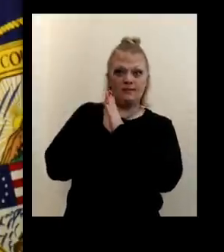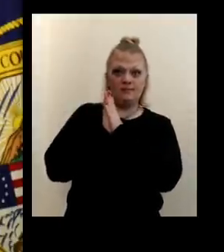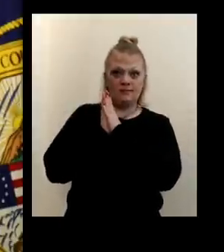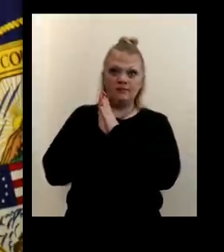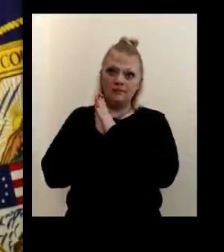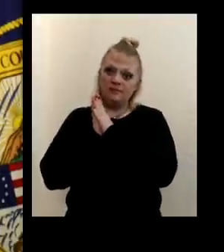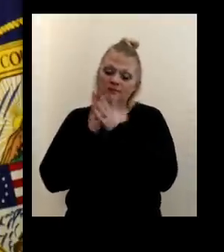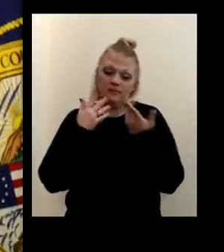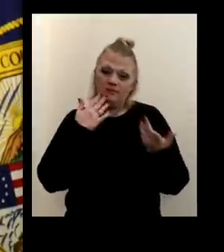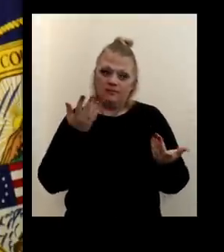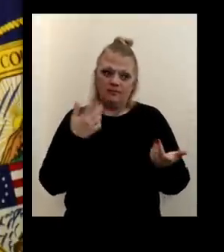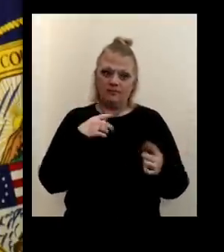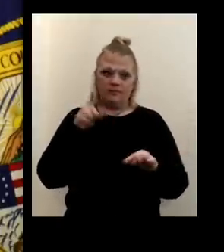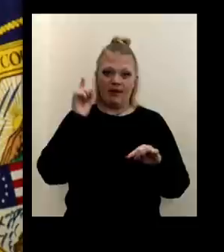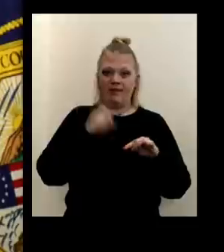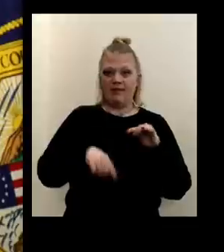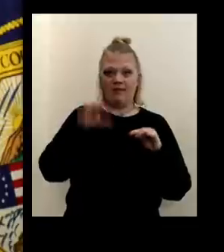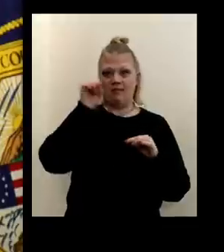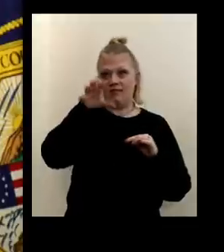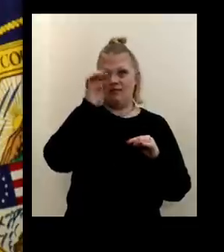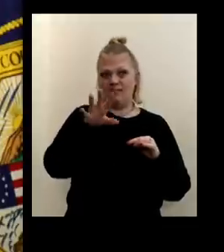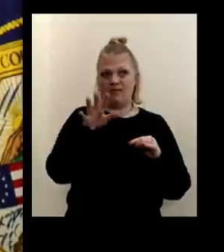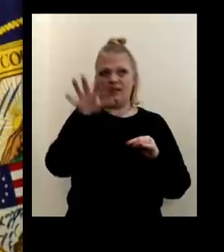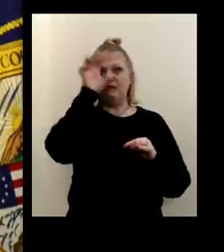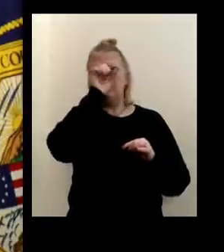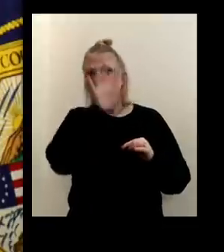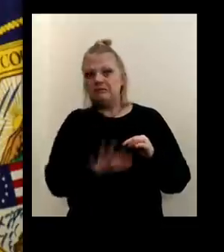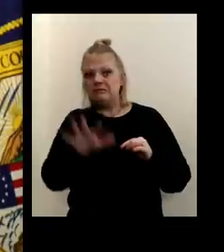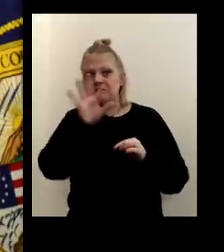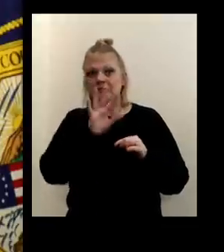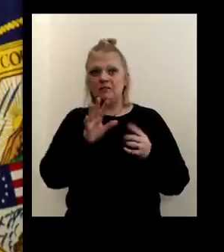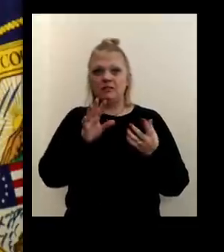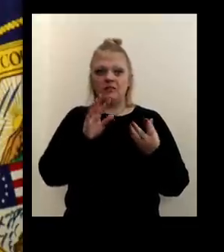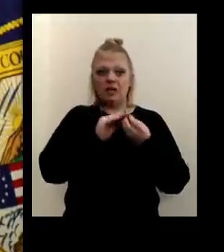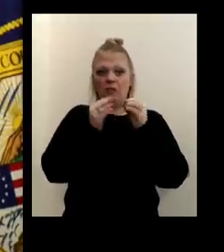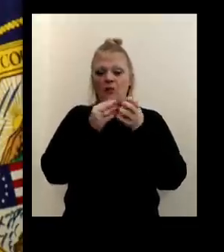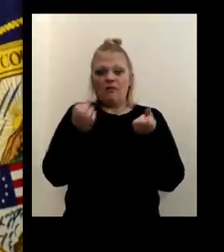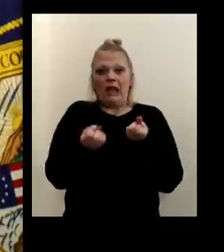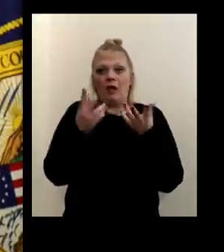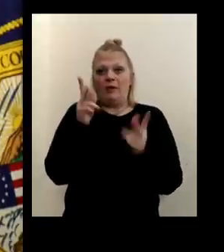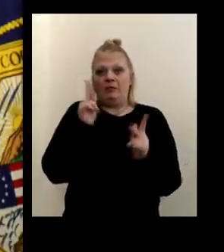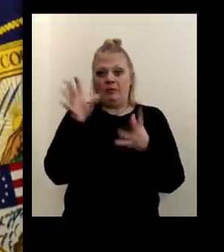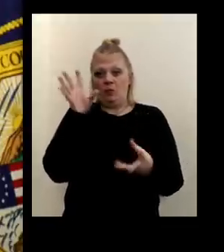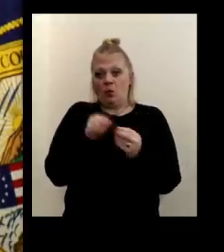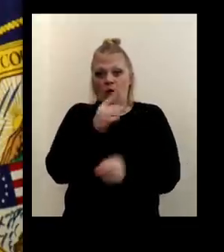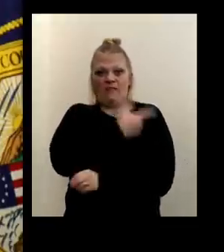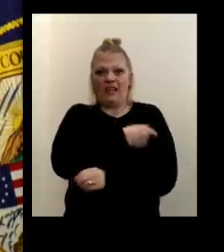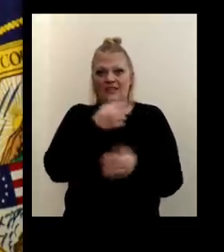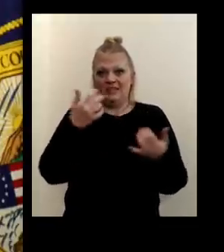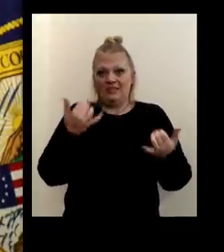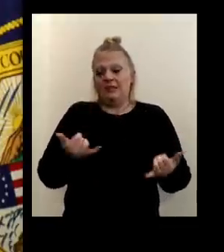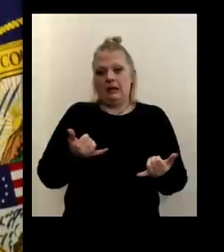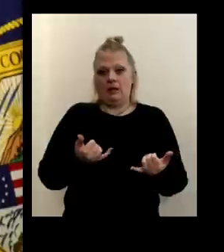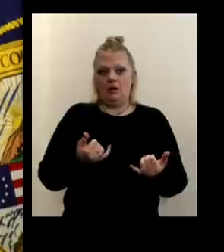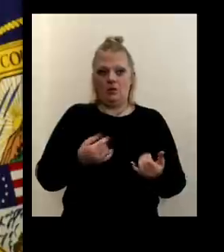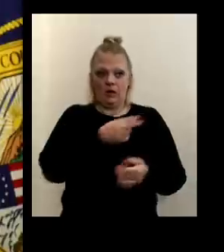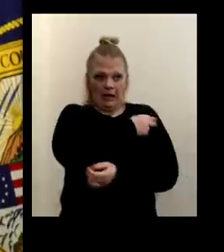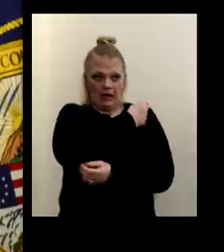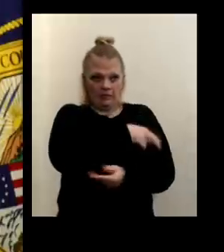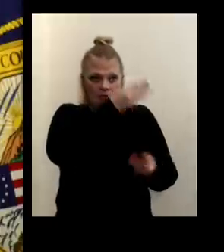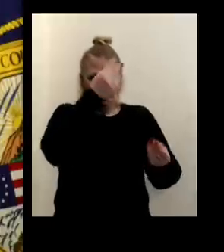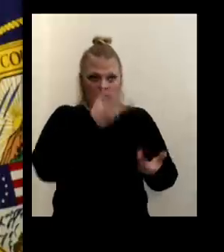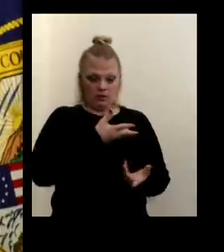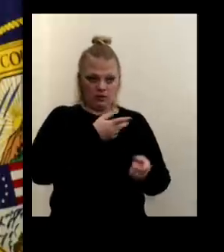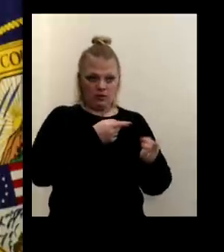Uh, I can't even give you a hard number as to how many people have been vaccinated based on information I've received from the hospitals. They did